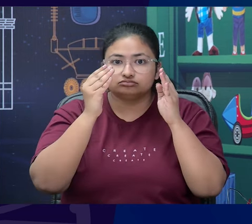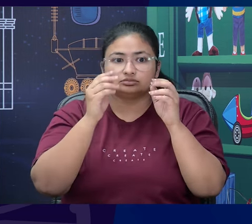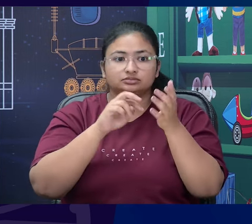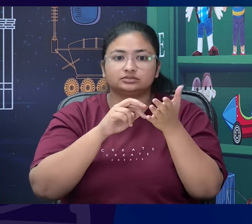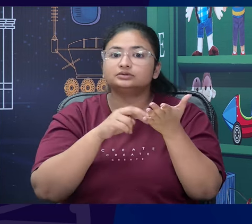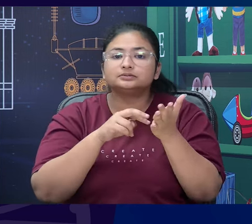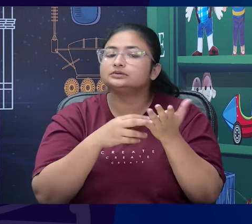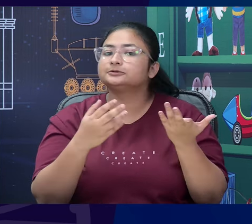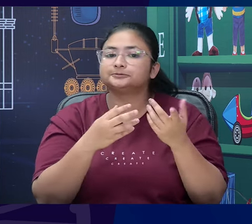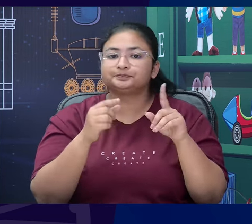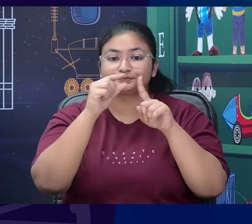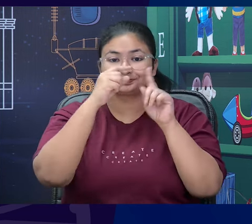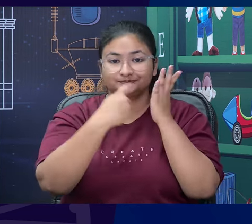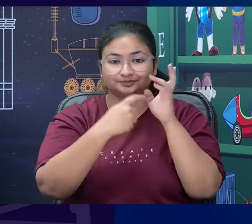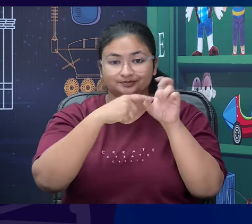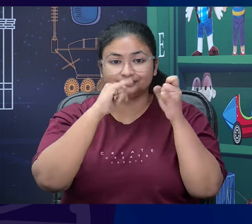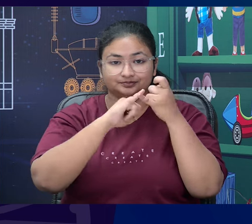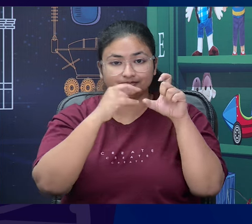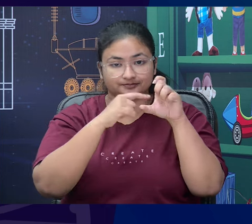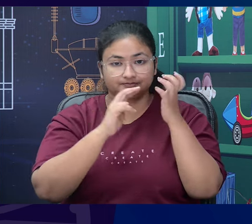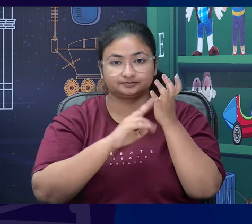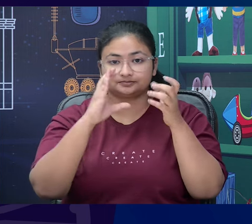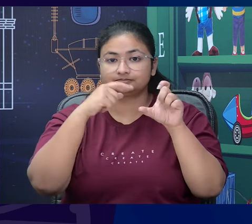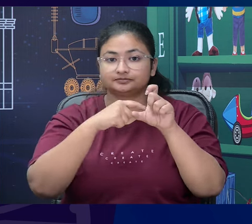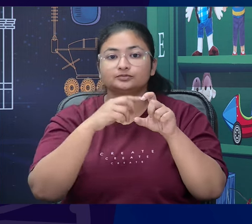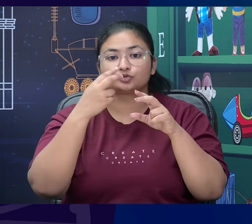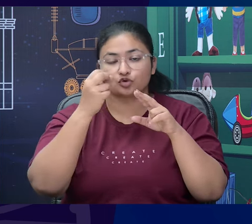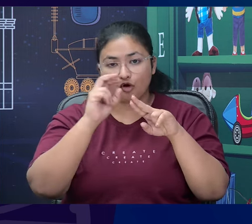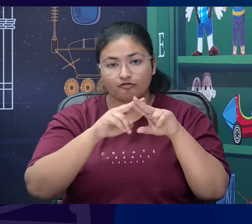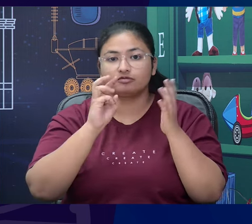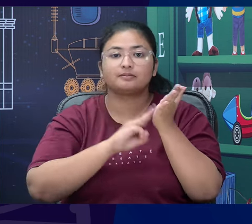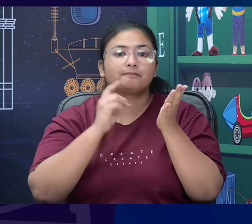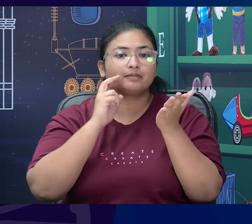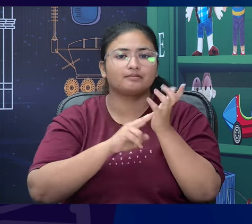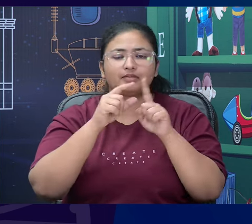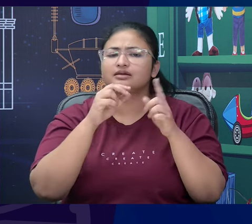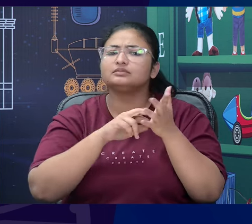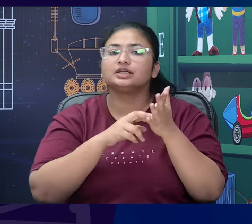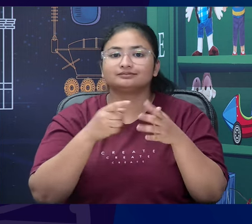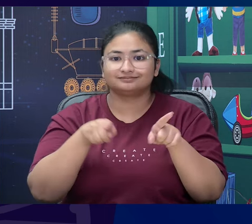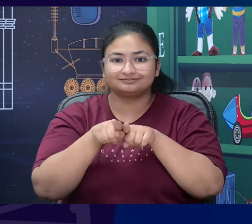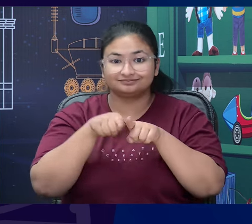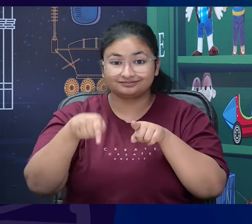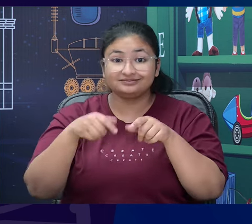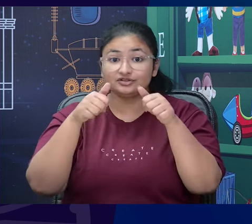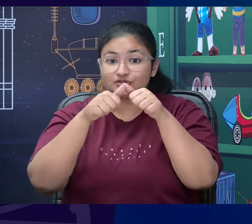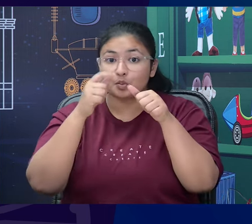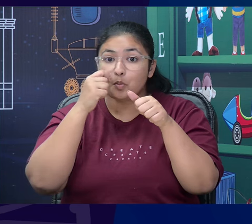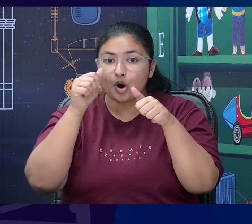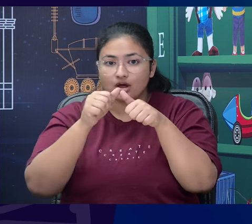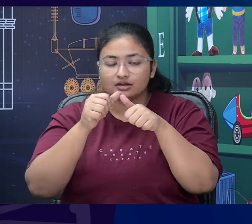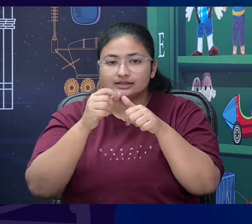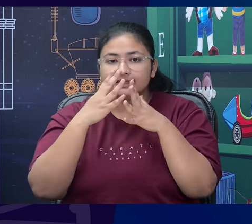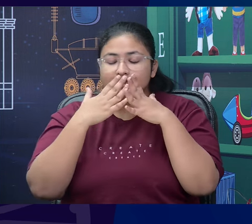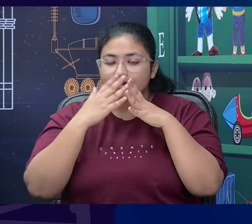we talk about the presence of mind in terms of Ausubal's character how he has the ability to remain calm